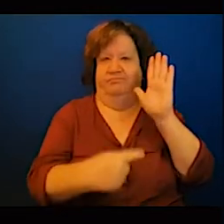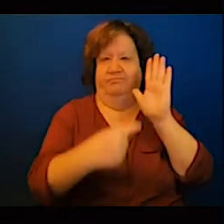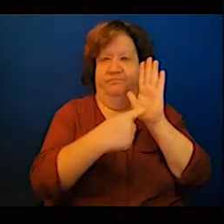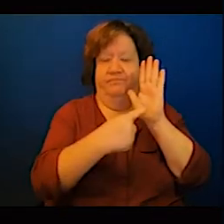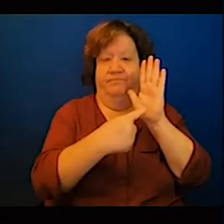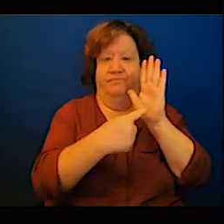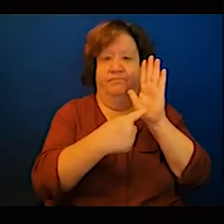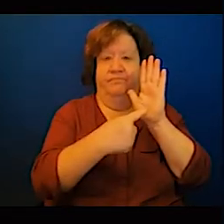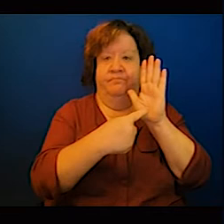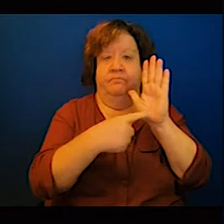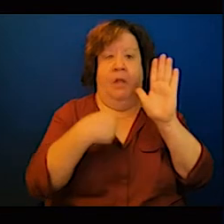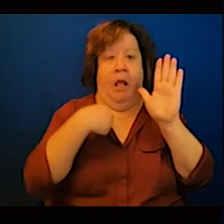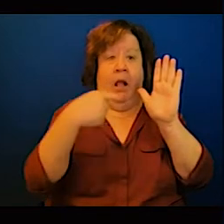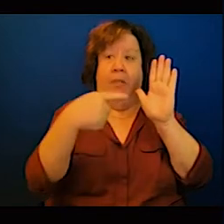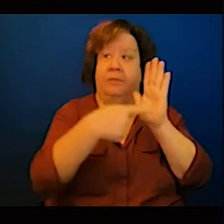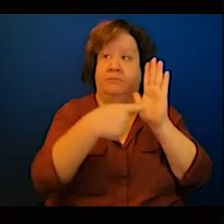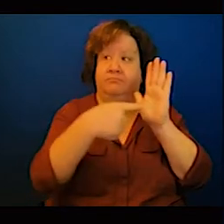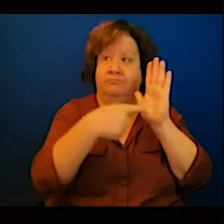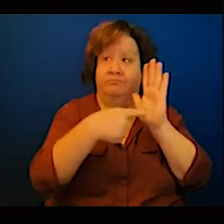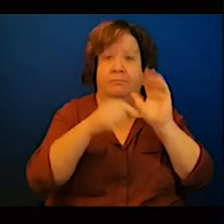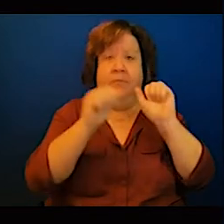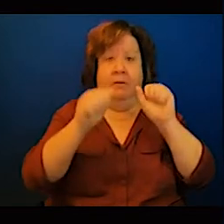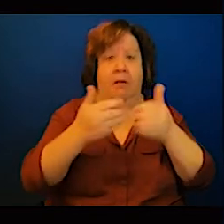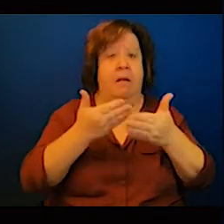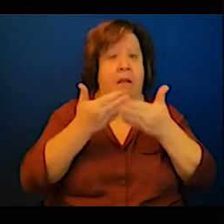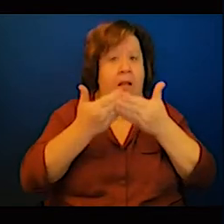Obviously, development is a